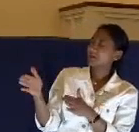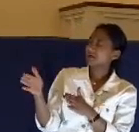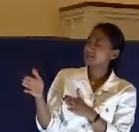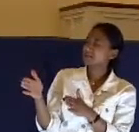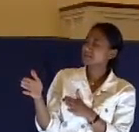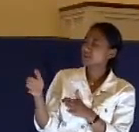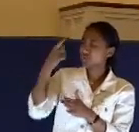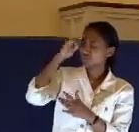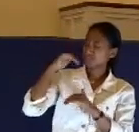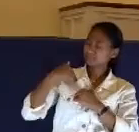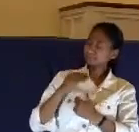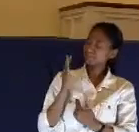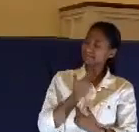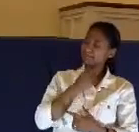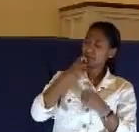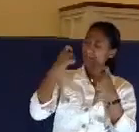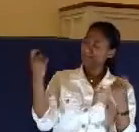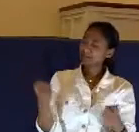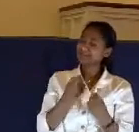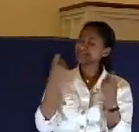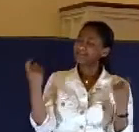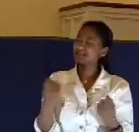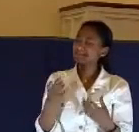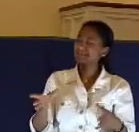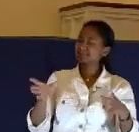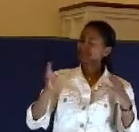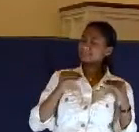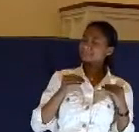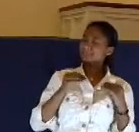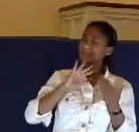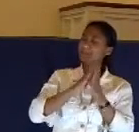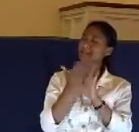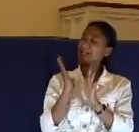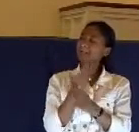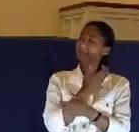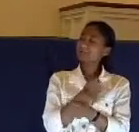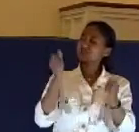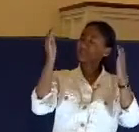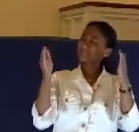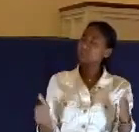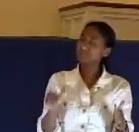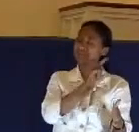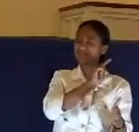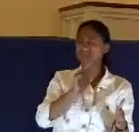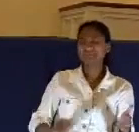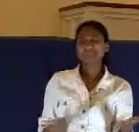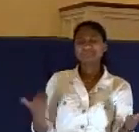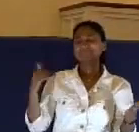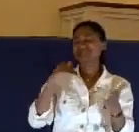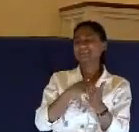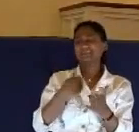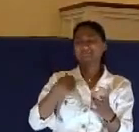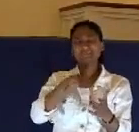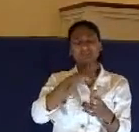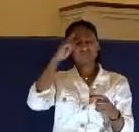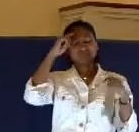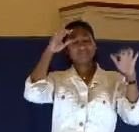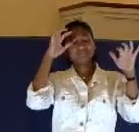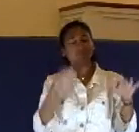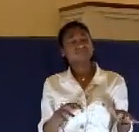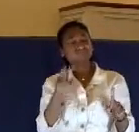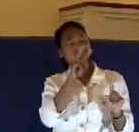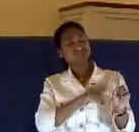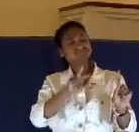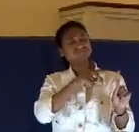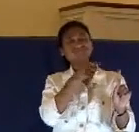to bear our sins, to be the savior. Lord, we're, again, we're in awe of Christ. We're in awe